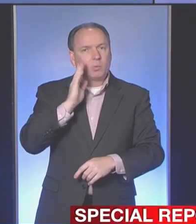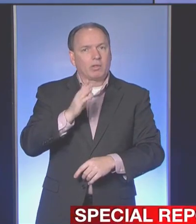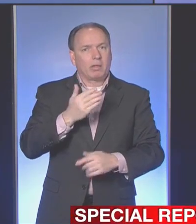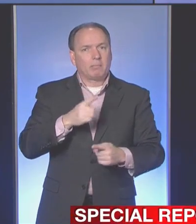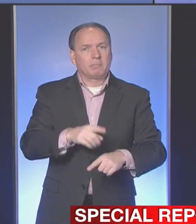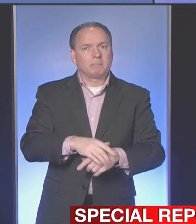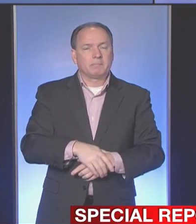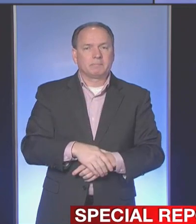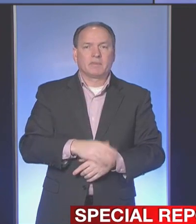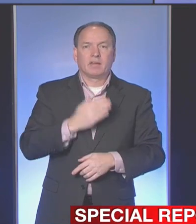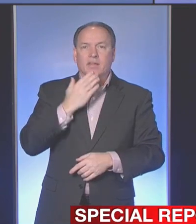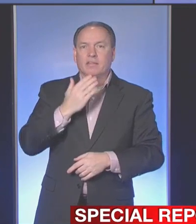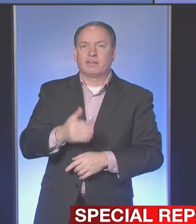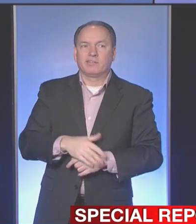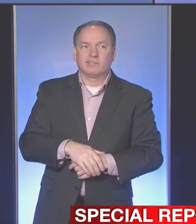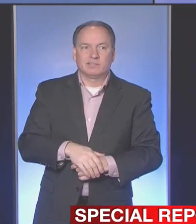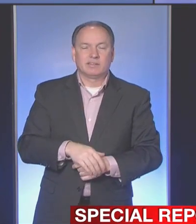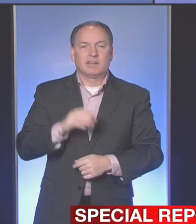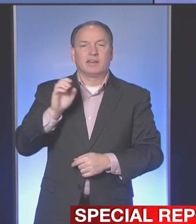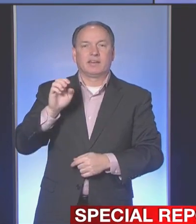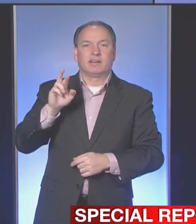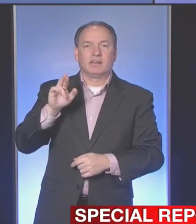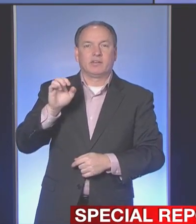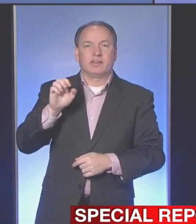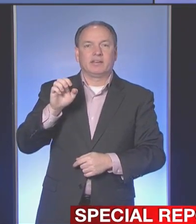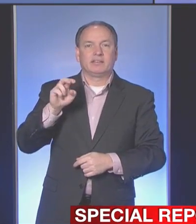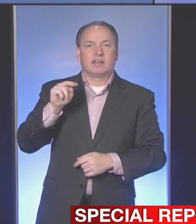All right. Thank you. Erie Times News?